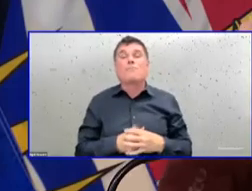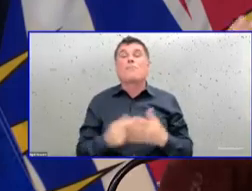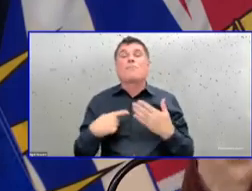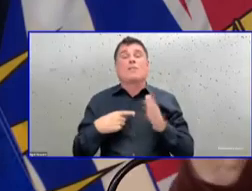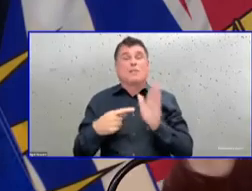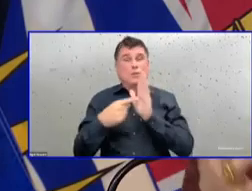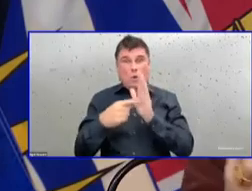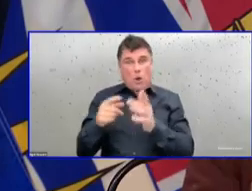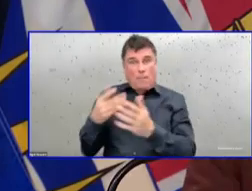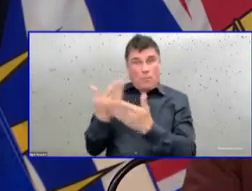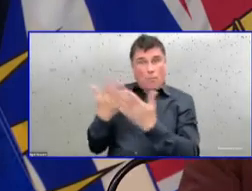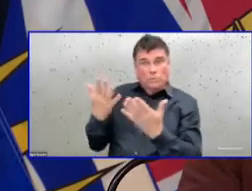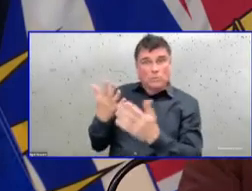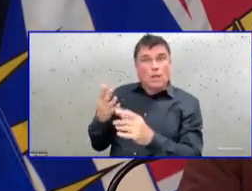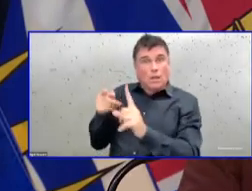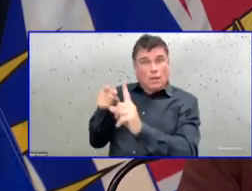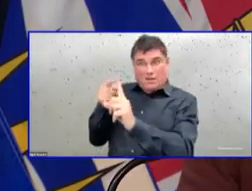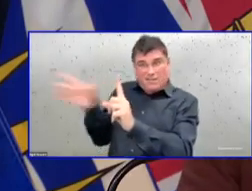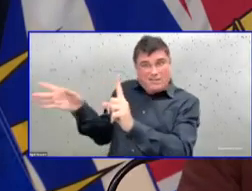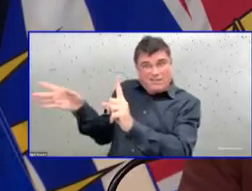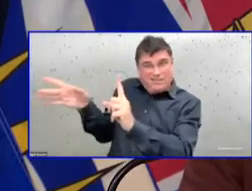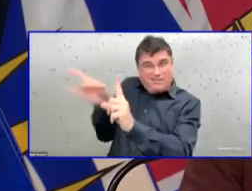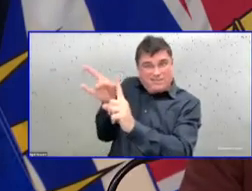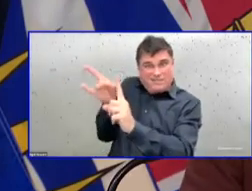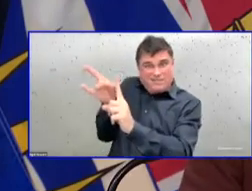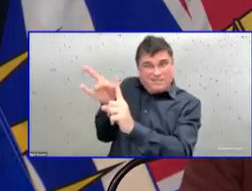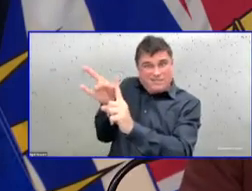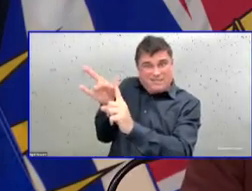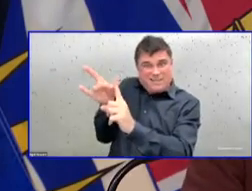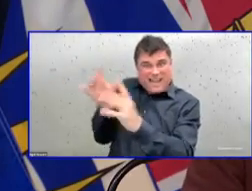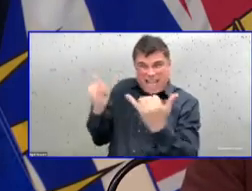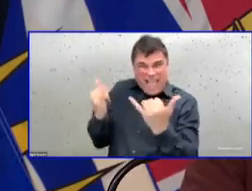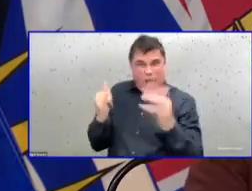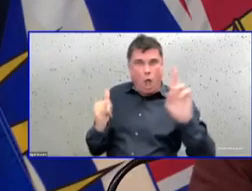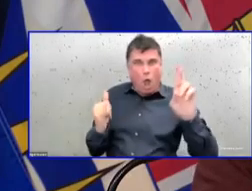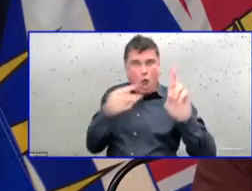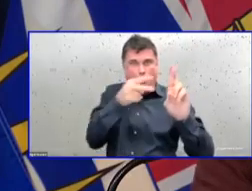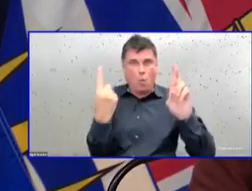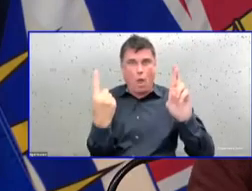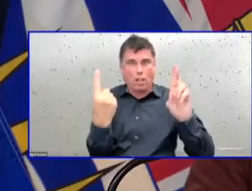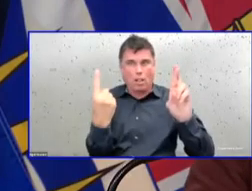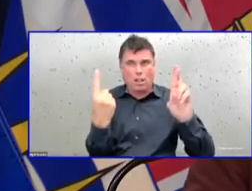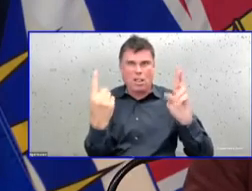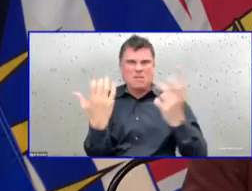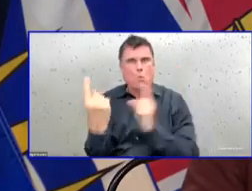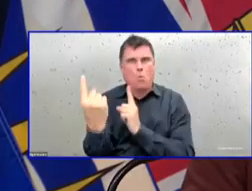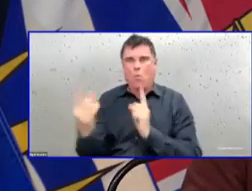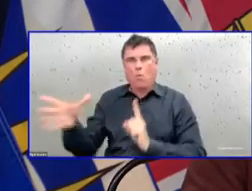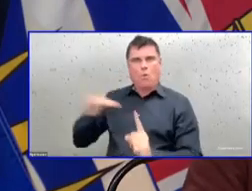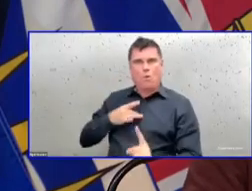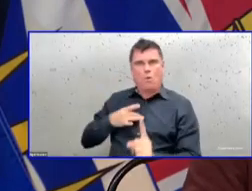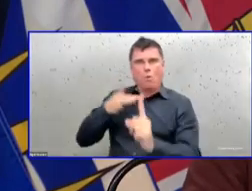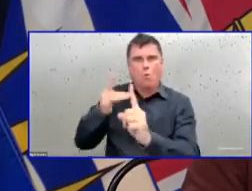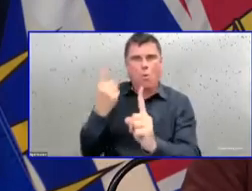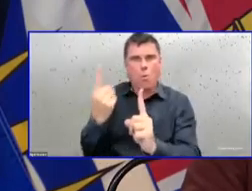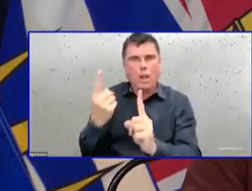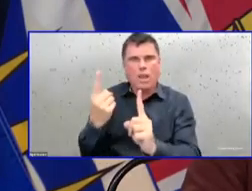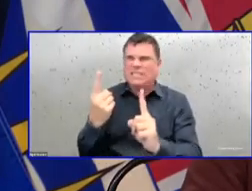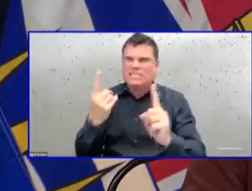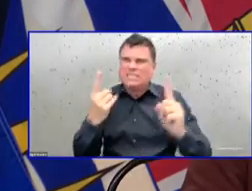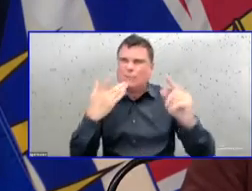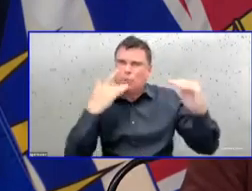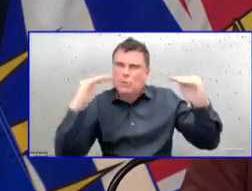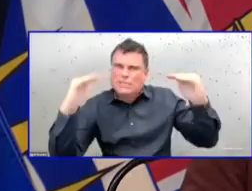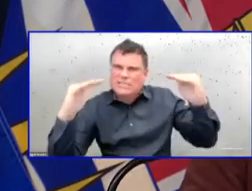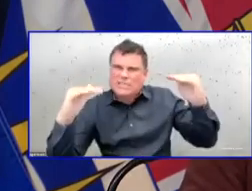our collective efforts are making a difference to slow the spread and to reduce the impact on our communities and